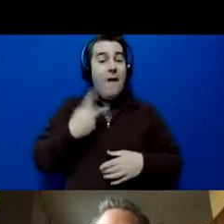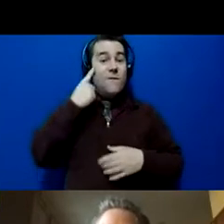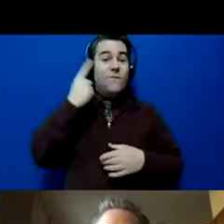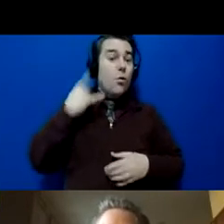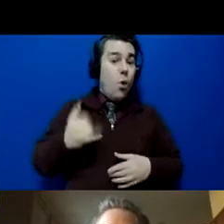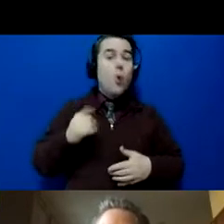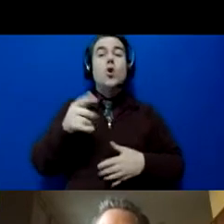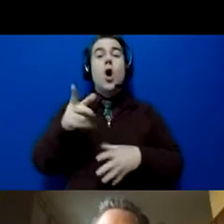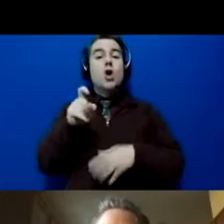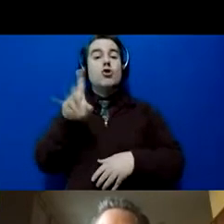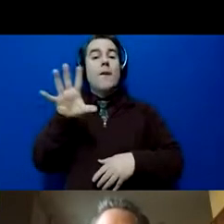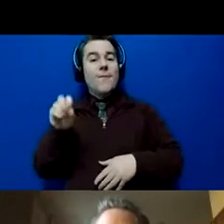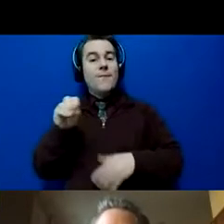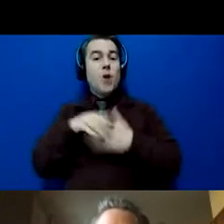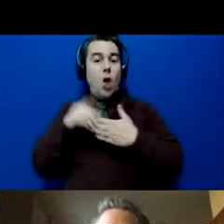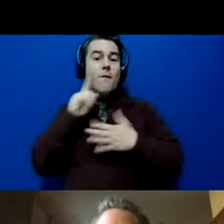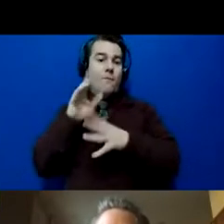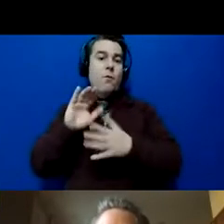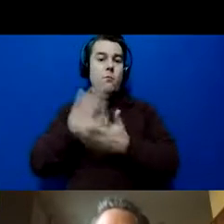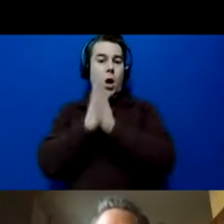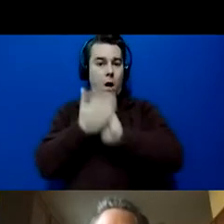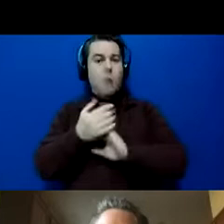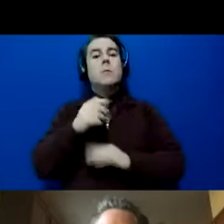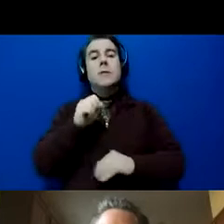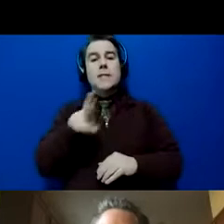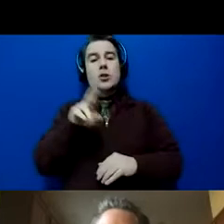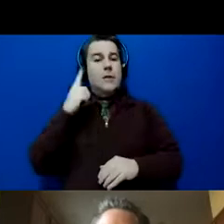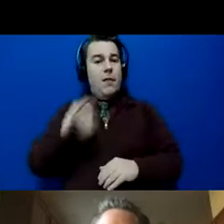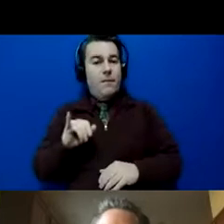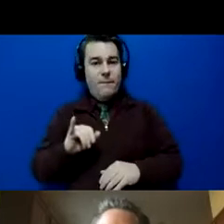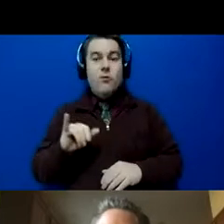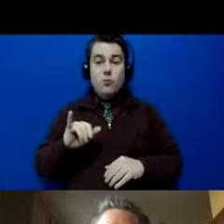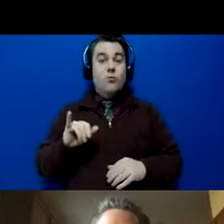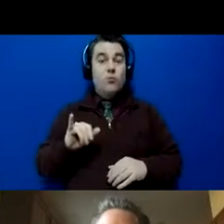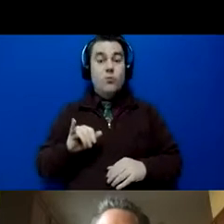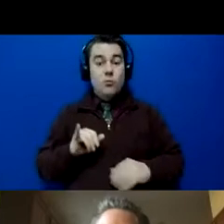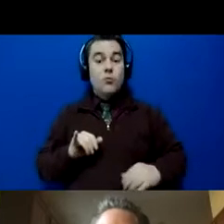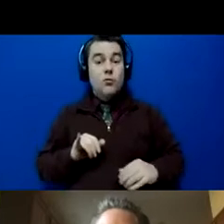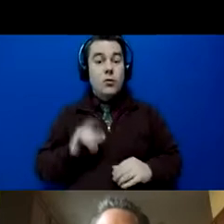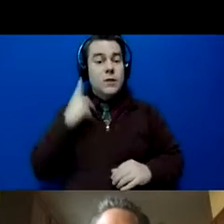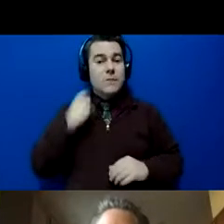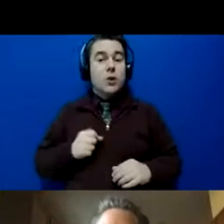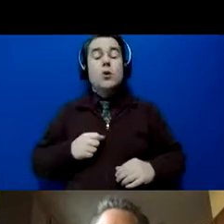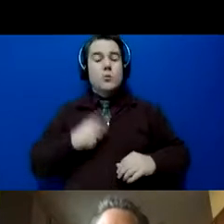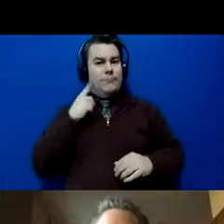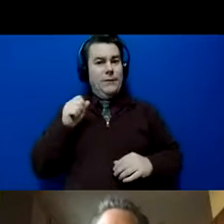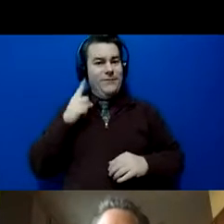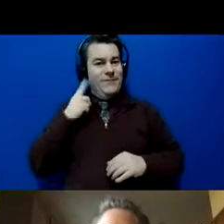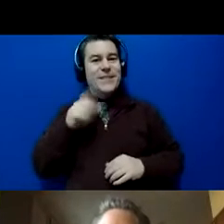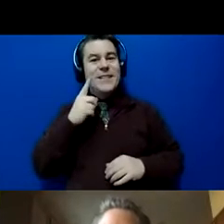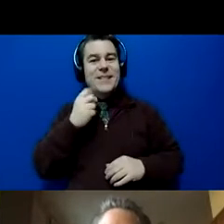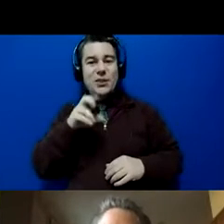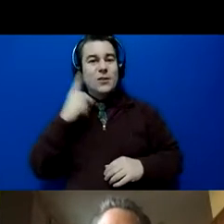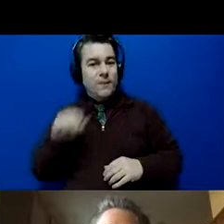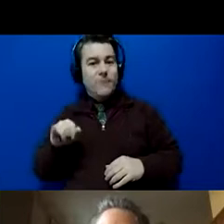Senior Silver. More info on that in the email. Then there is an all-new Plexus book club right